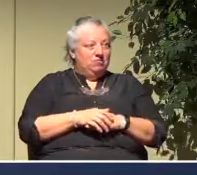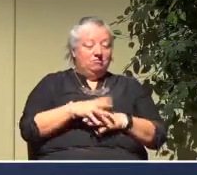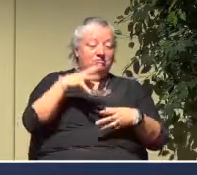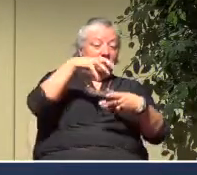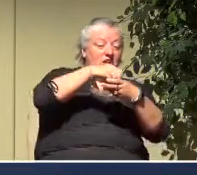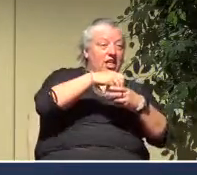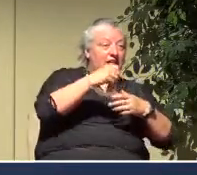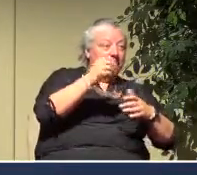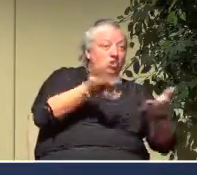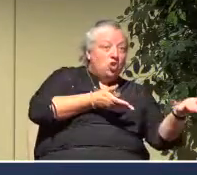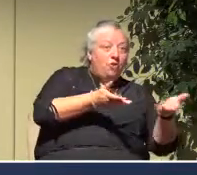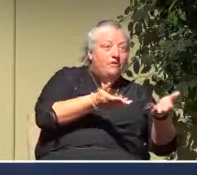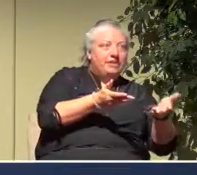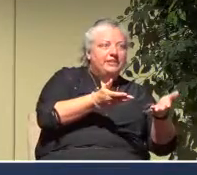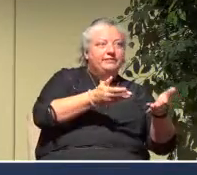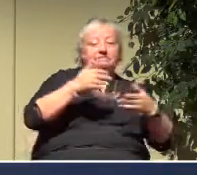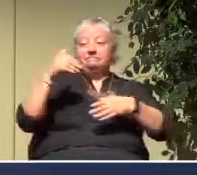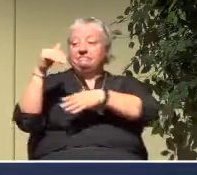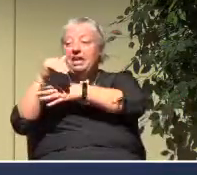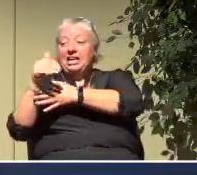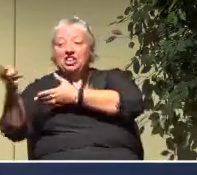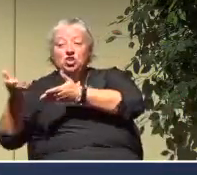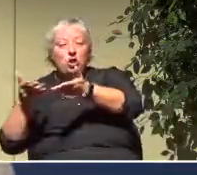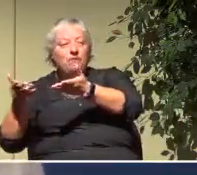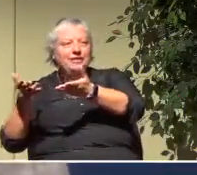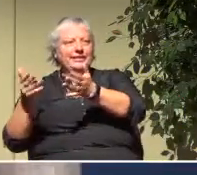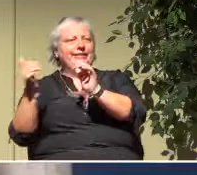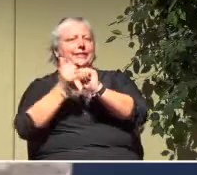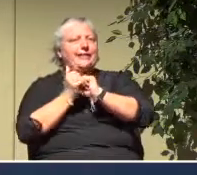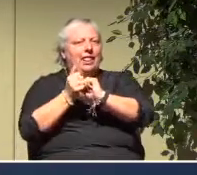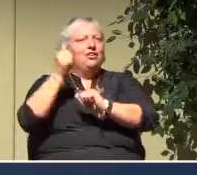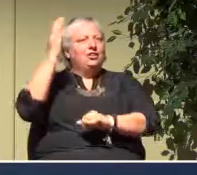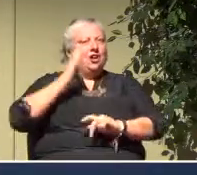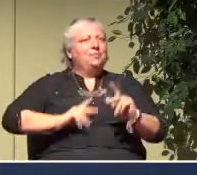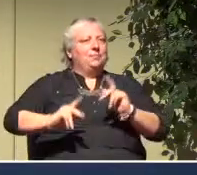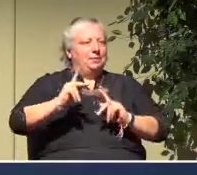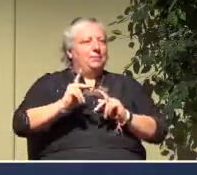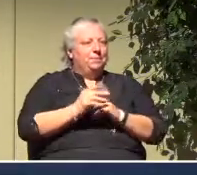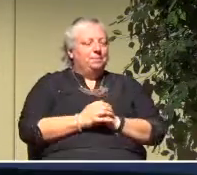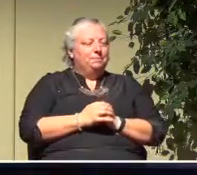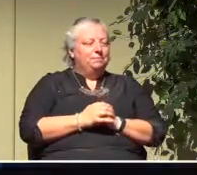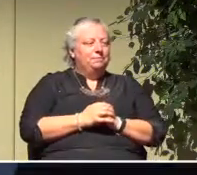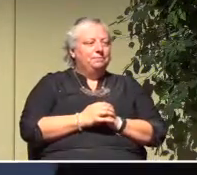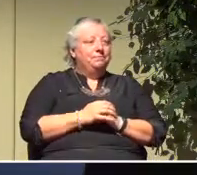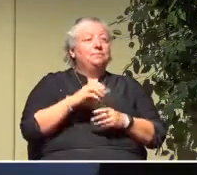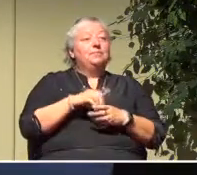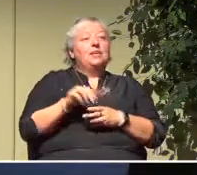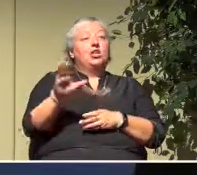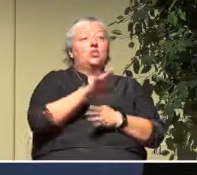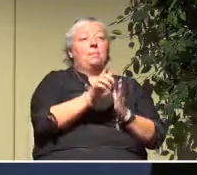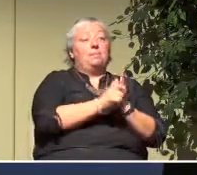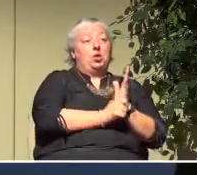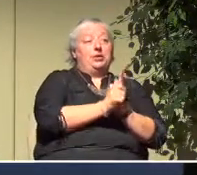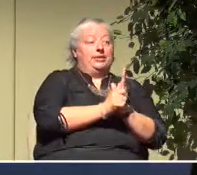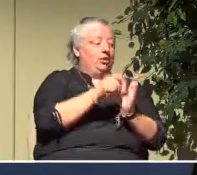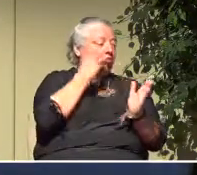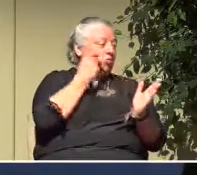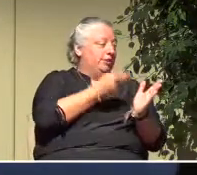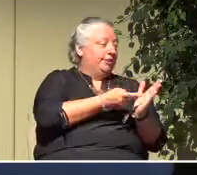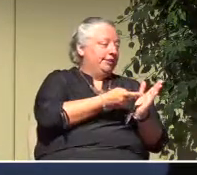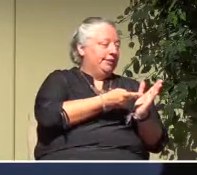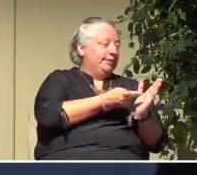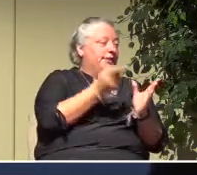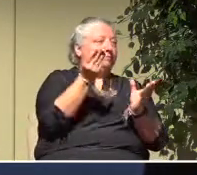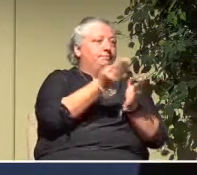at the Sunday evening service together as God's people. Now in your bulletin, you will find an